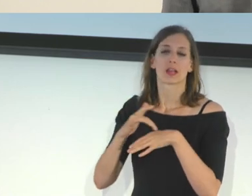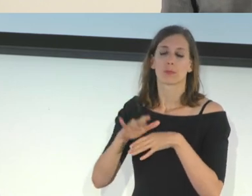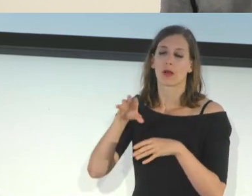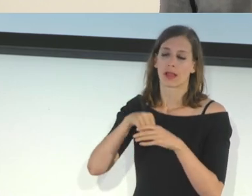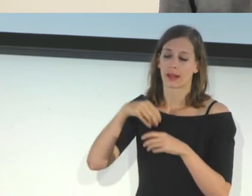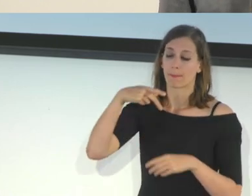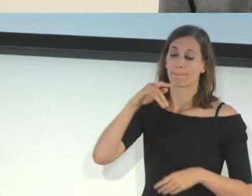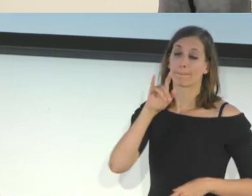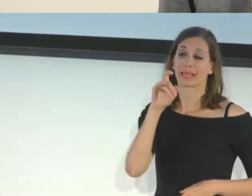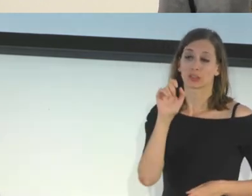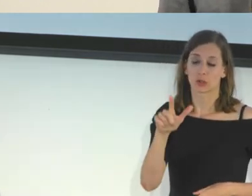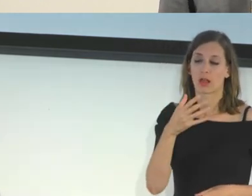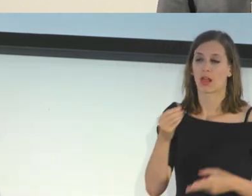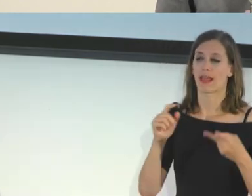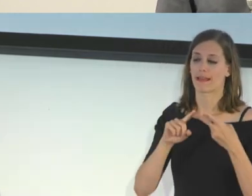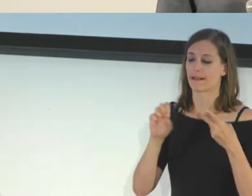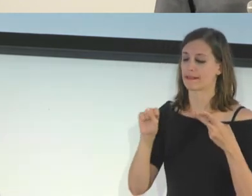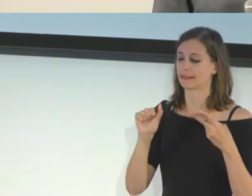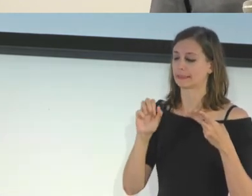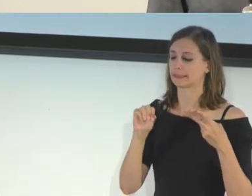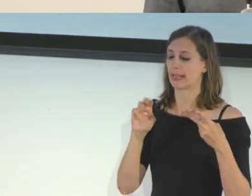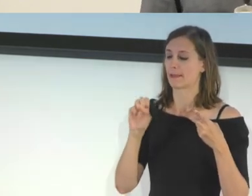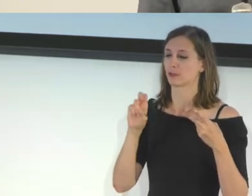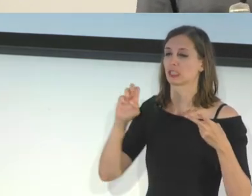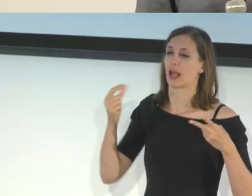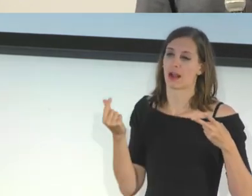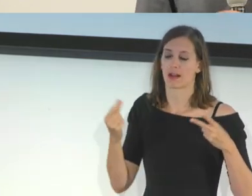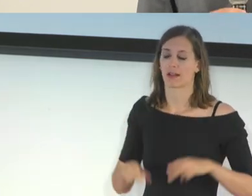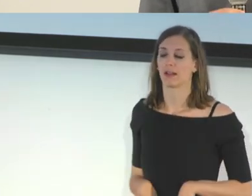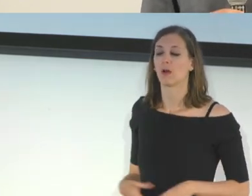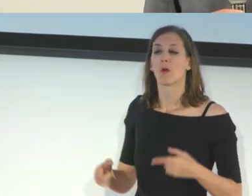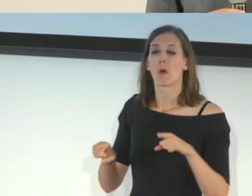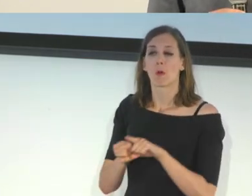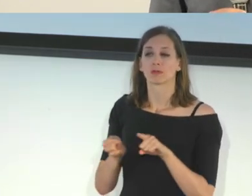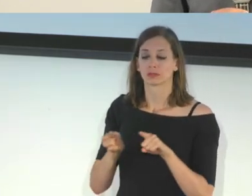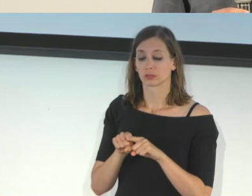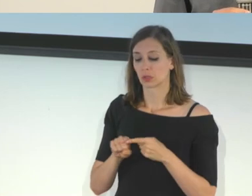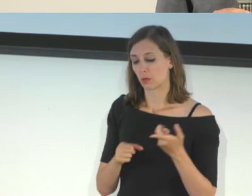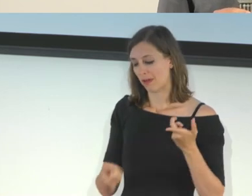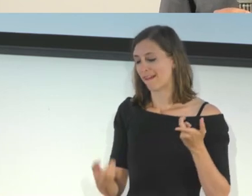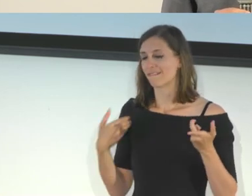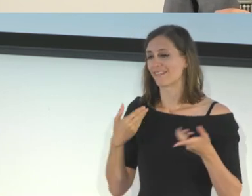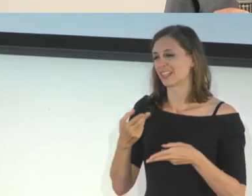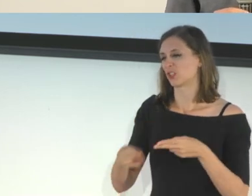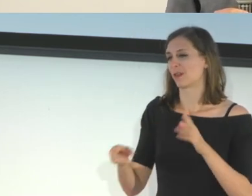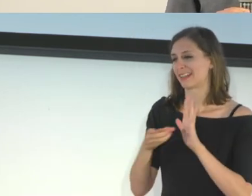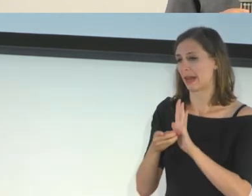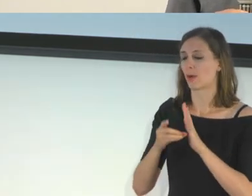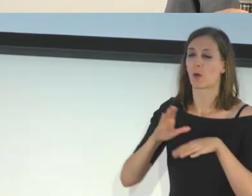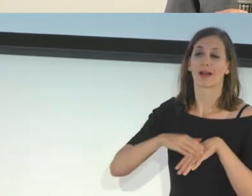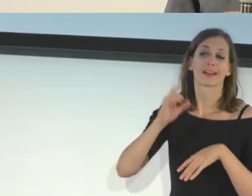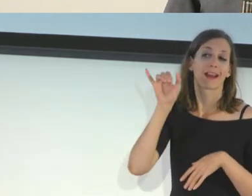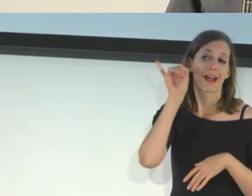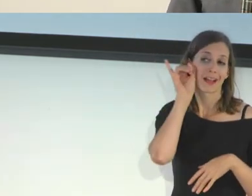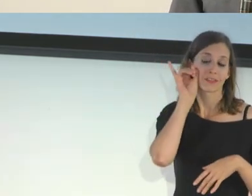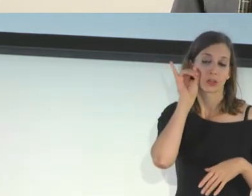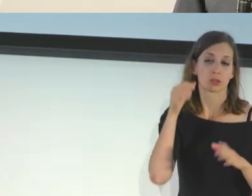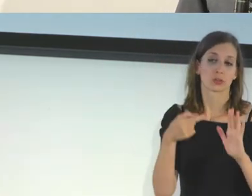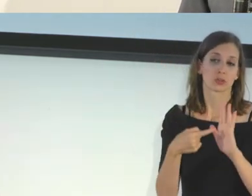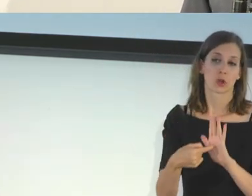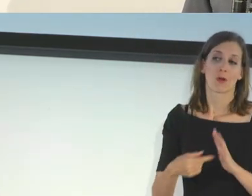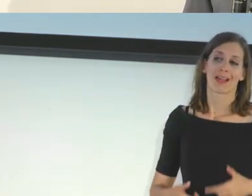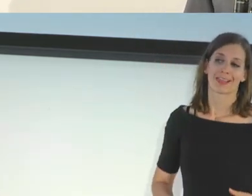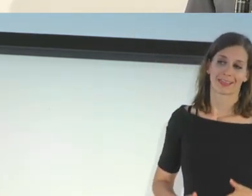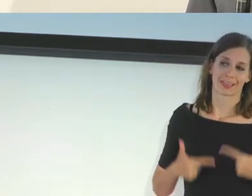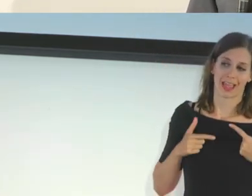models. So we also put together a short demo on an iPhone to show off the live text capability.